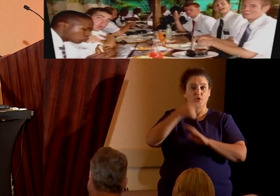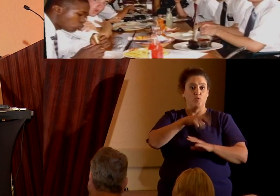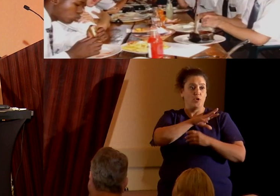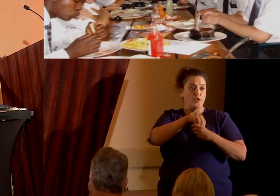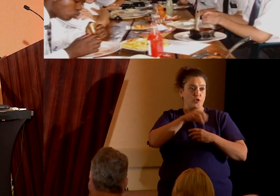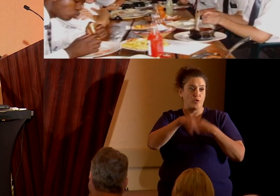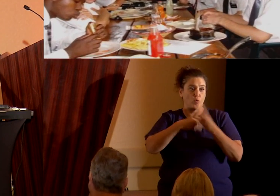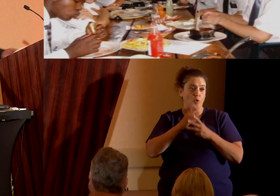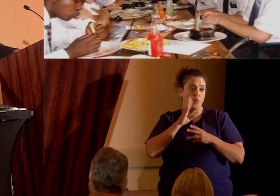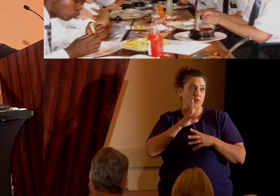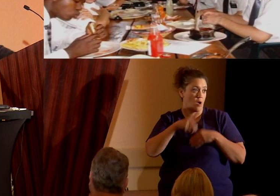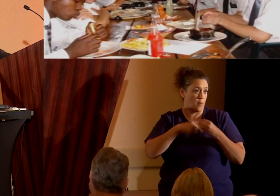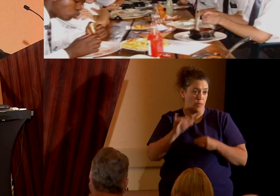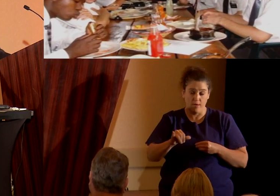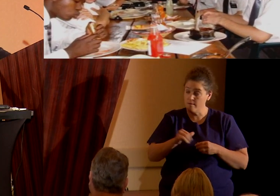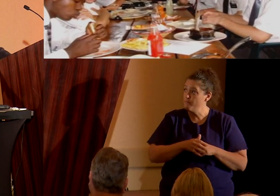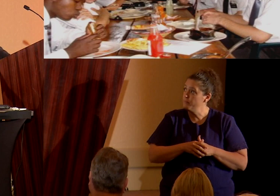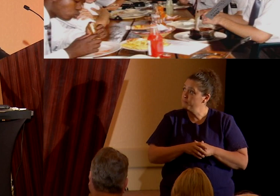that.